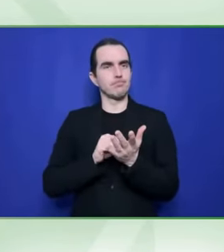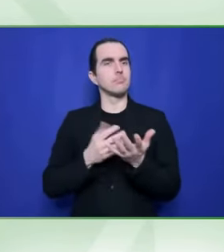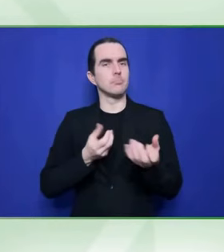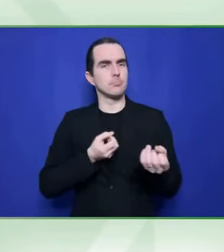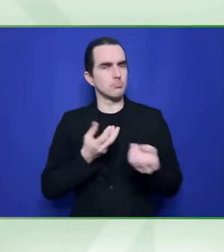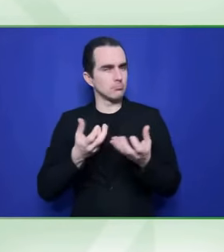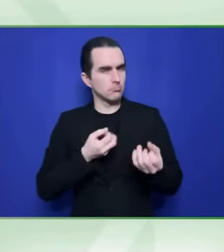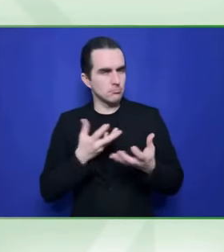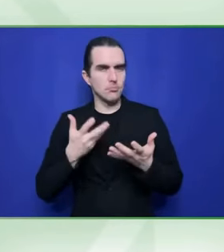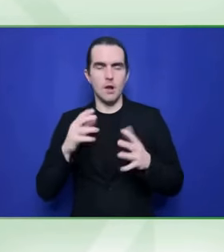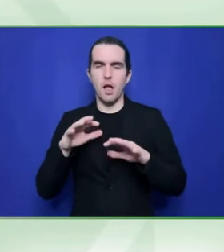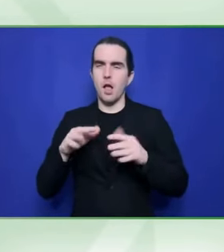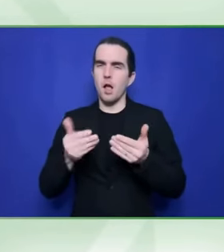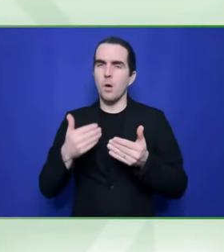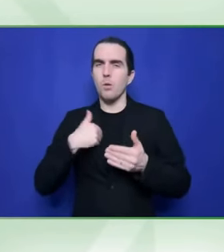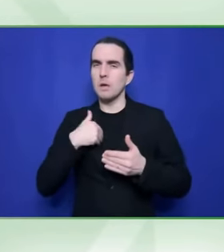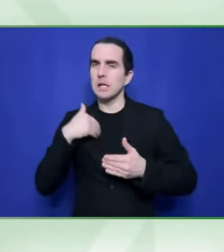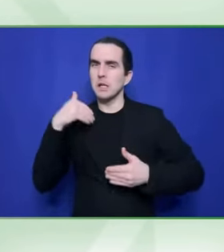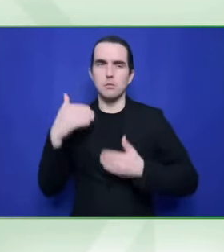Thanks, Robert.